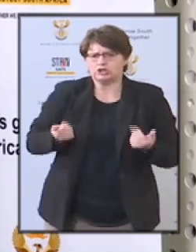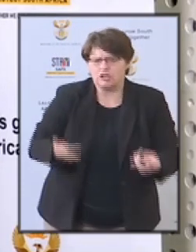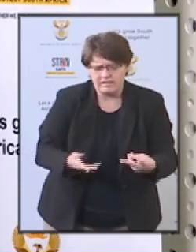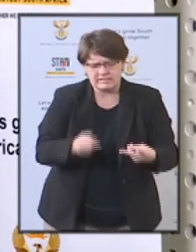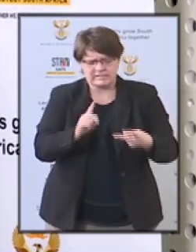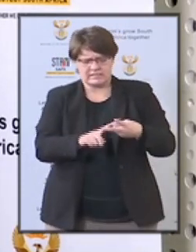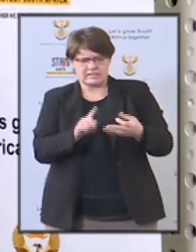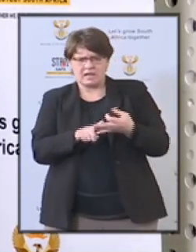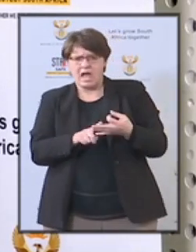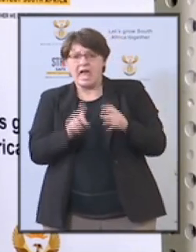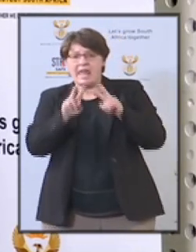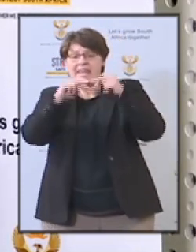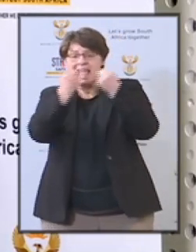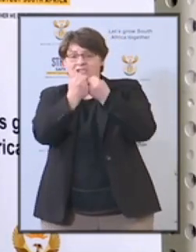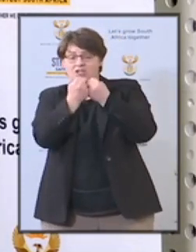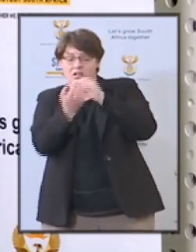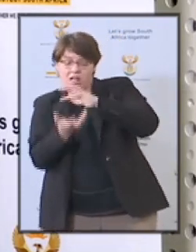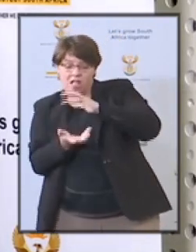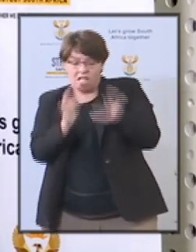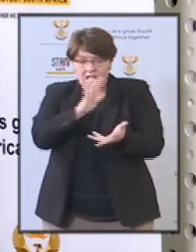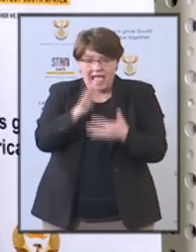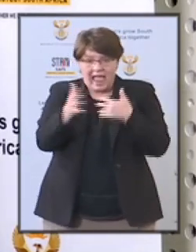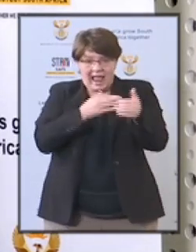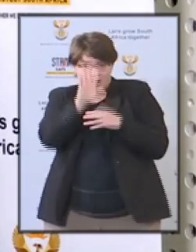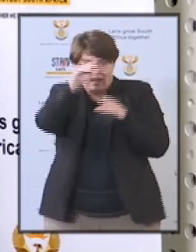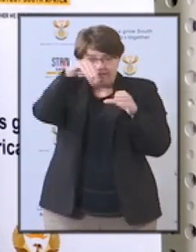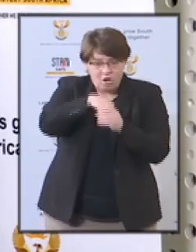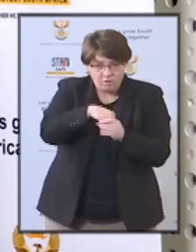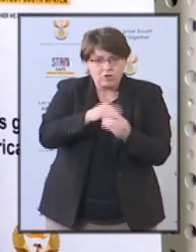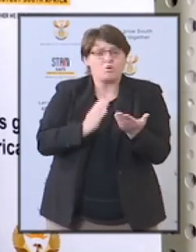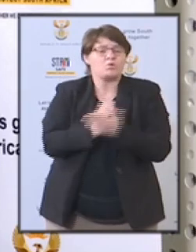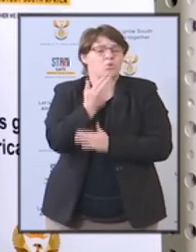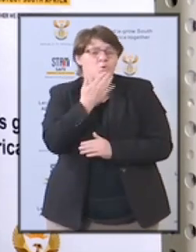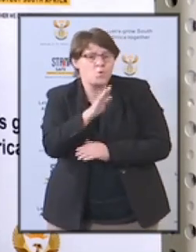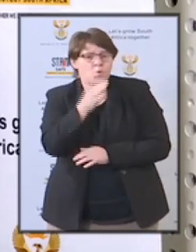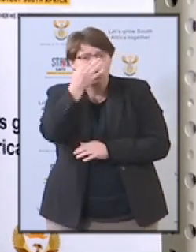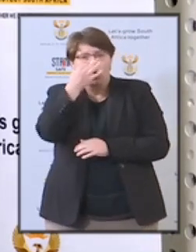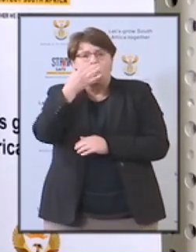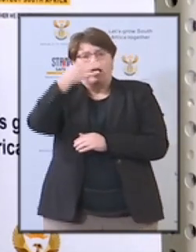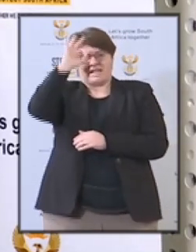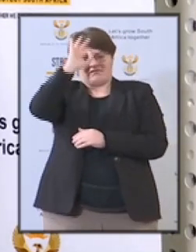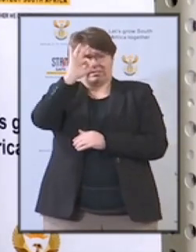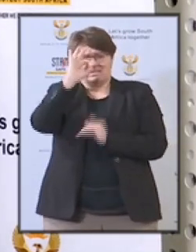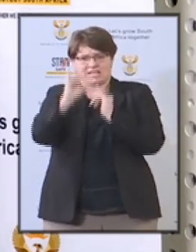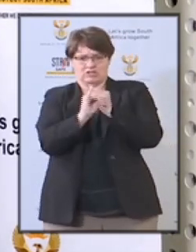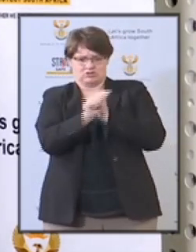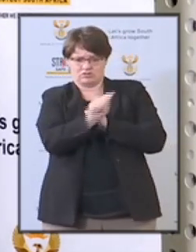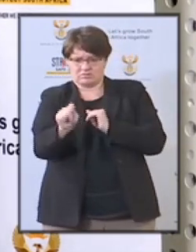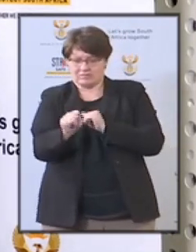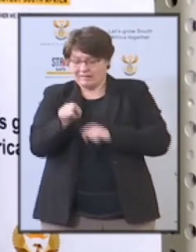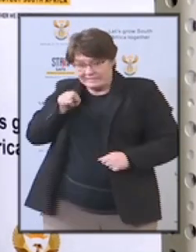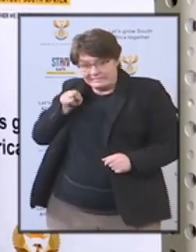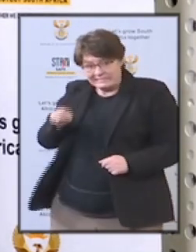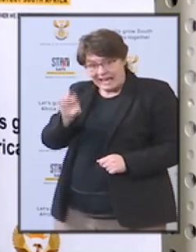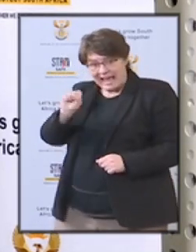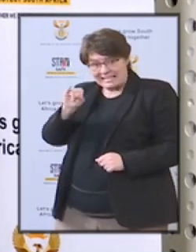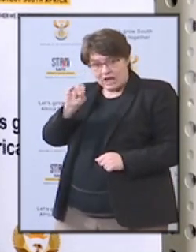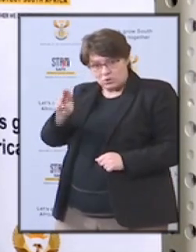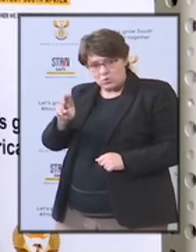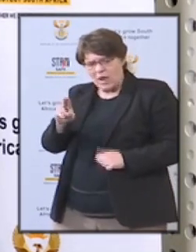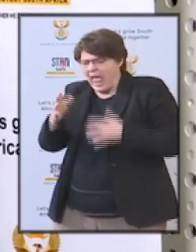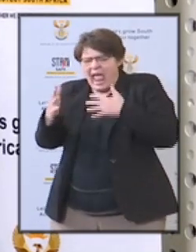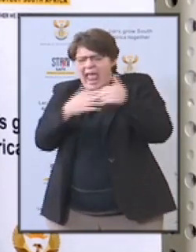to the national state of disaster in state institutions. The SIU is empowered to probe any allegations